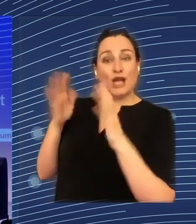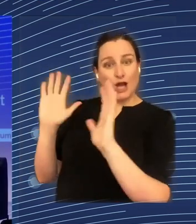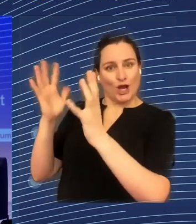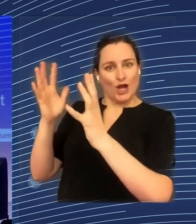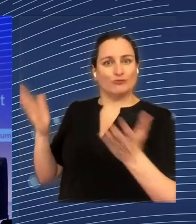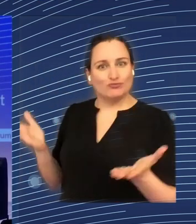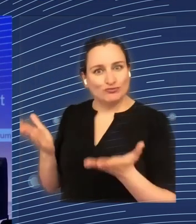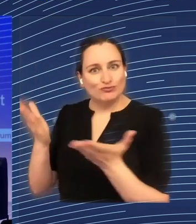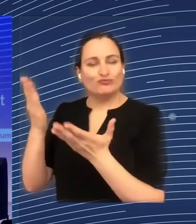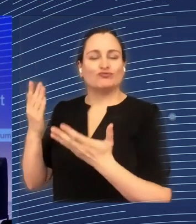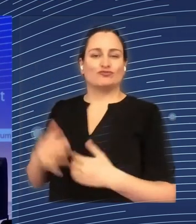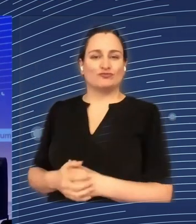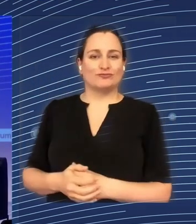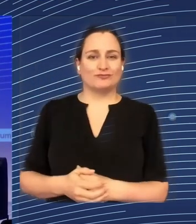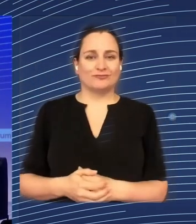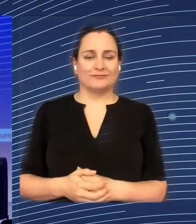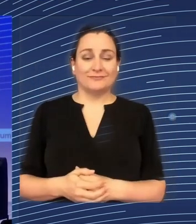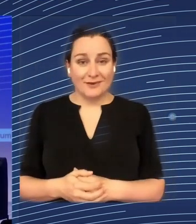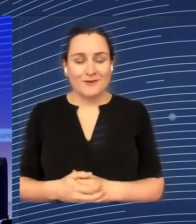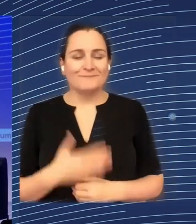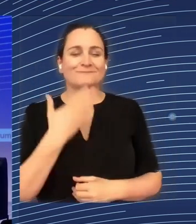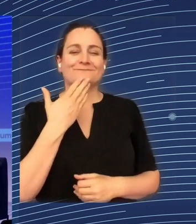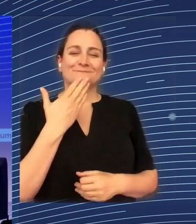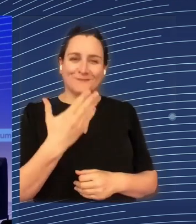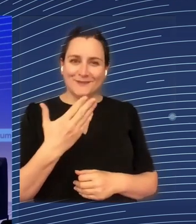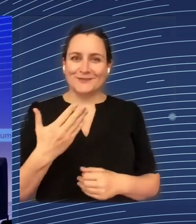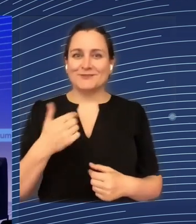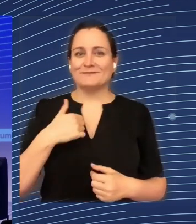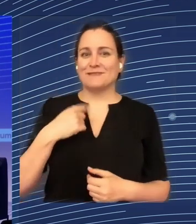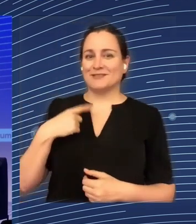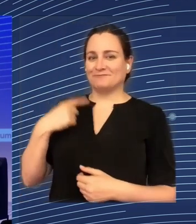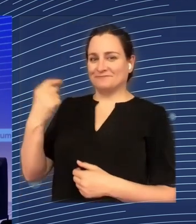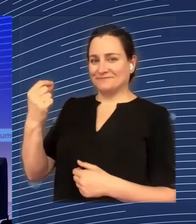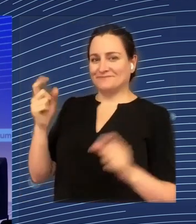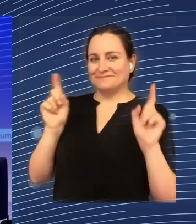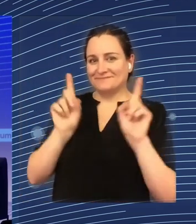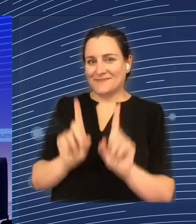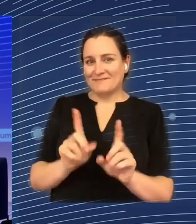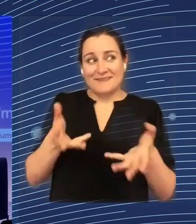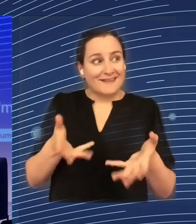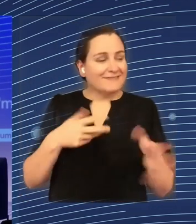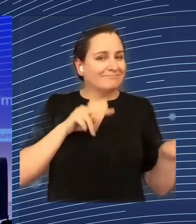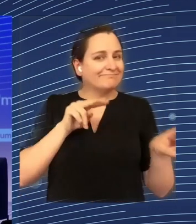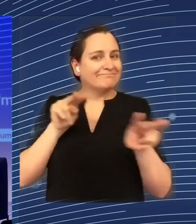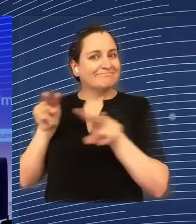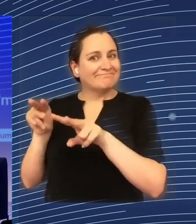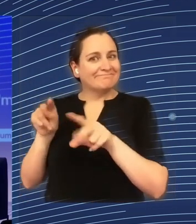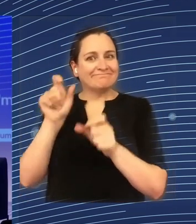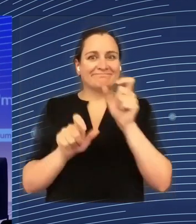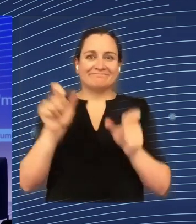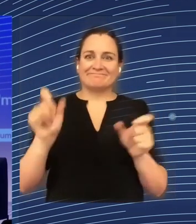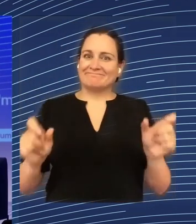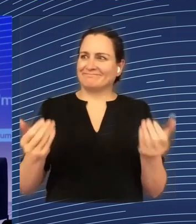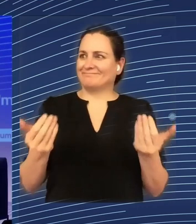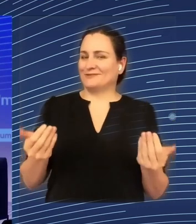and good afternoon to everyone. I'm glad to see so many of the interest to this Friday afternoon